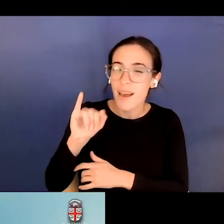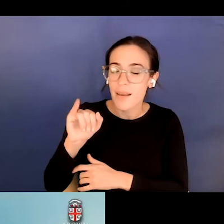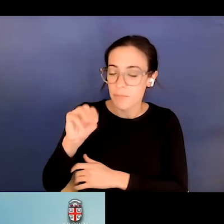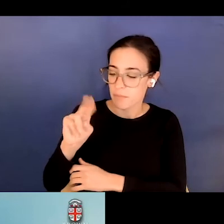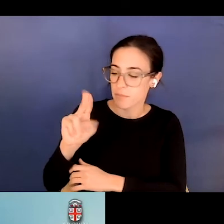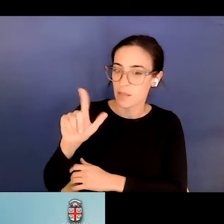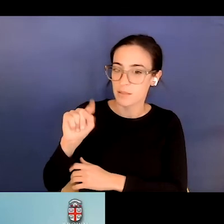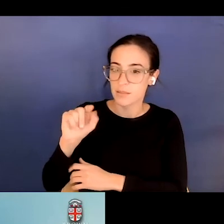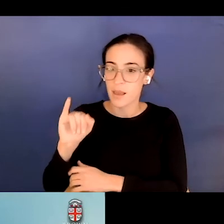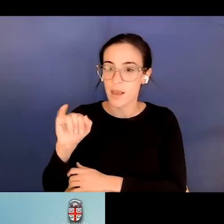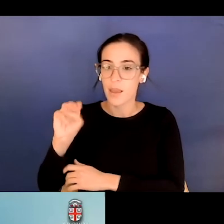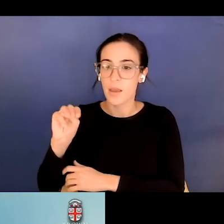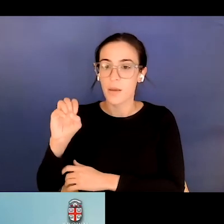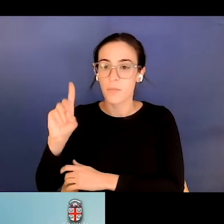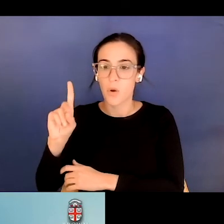Um,